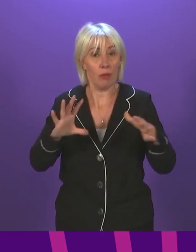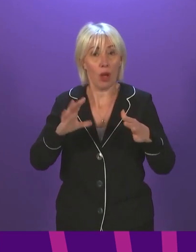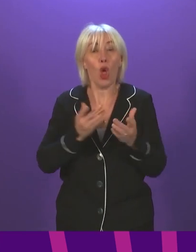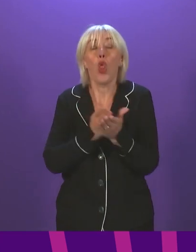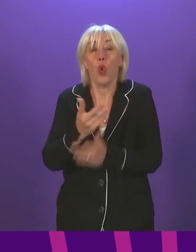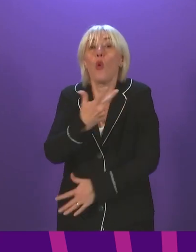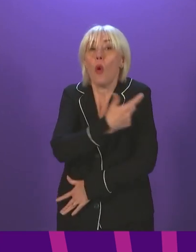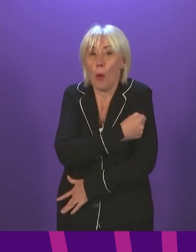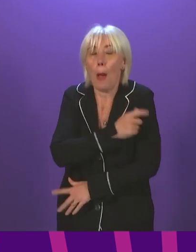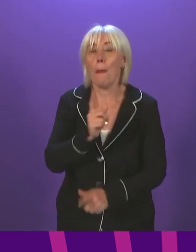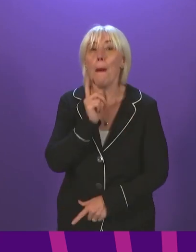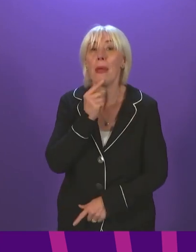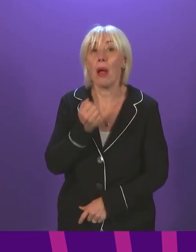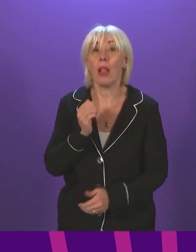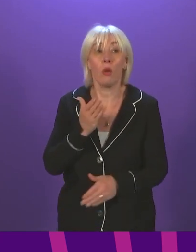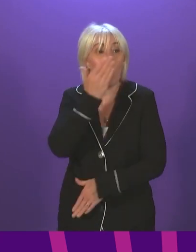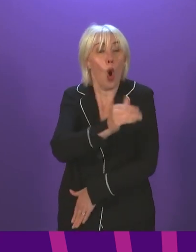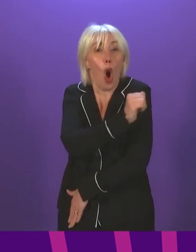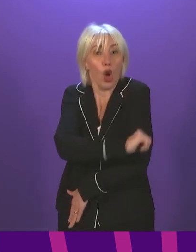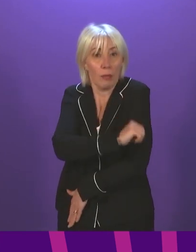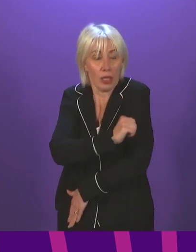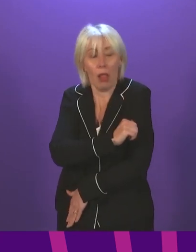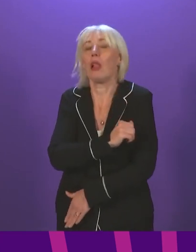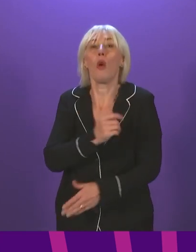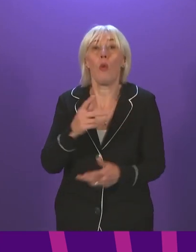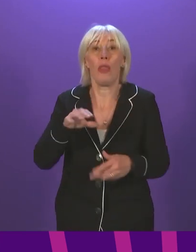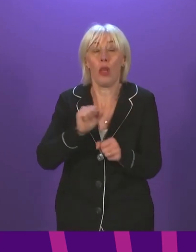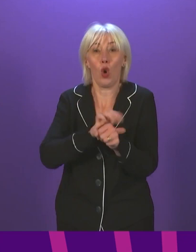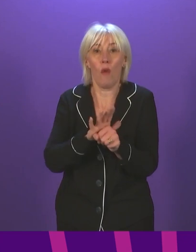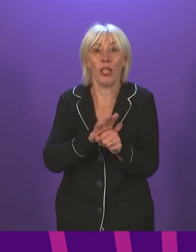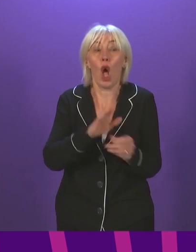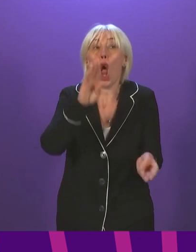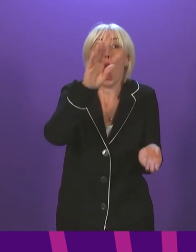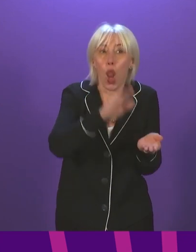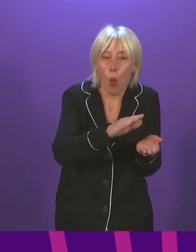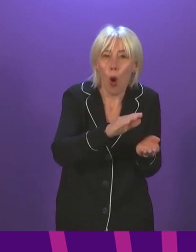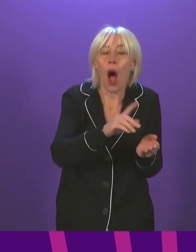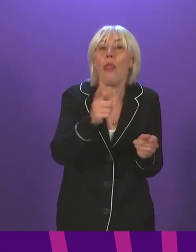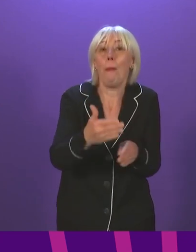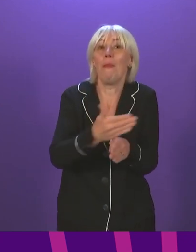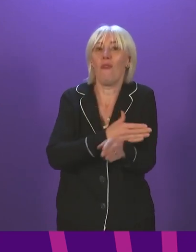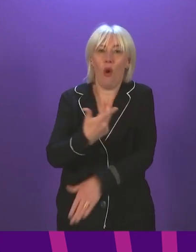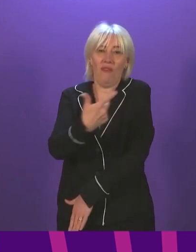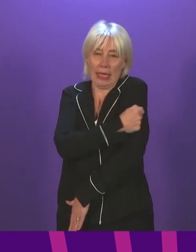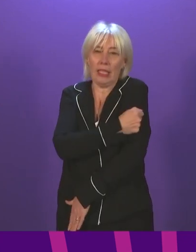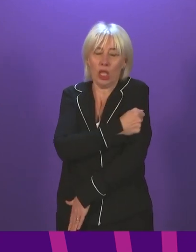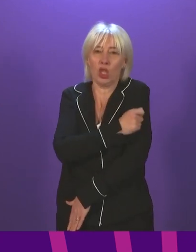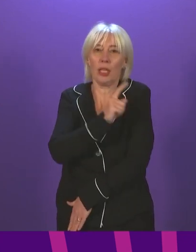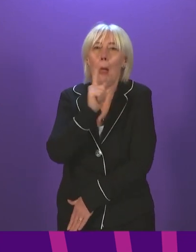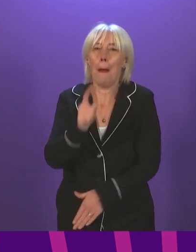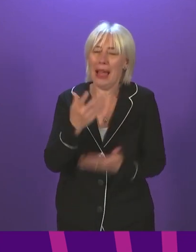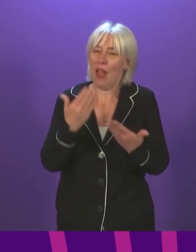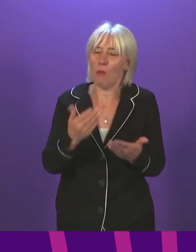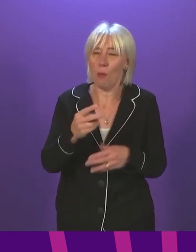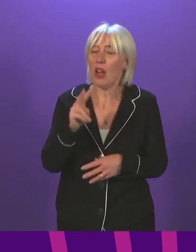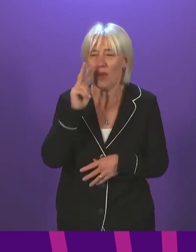people with the virus who end up in hospital remains much lower now than before the vaccine programme started. But current case numbers reflect